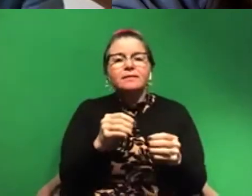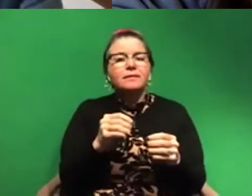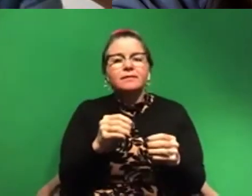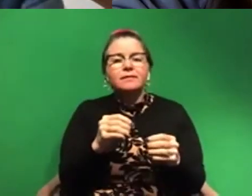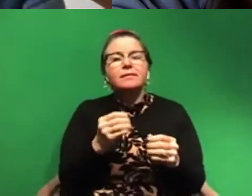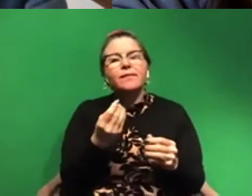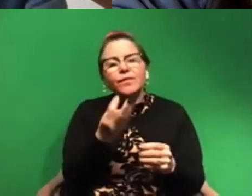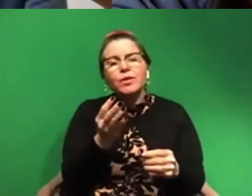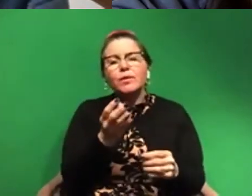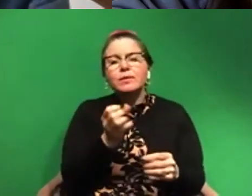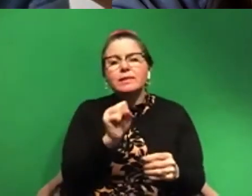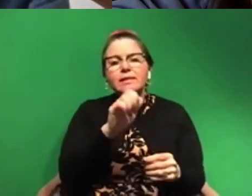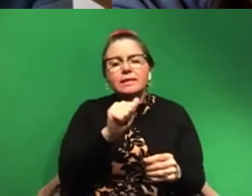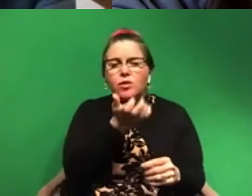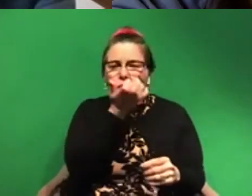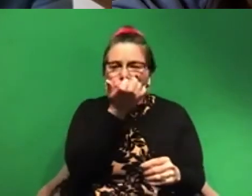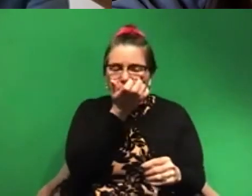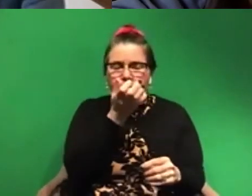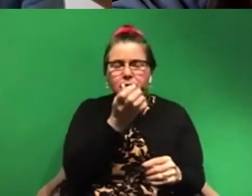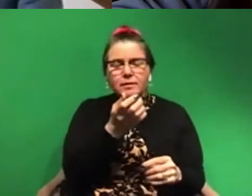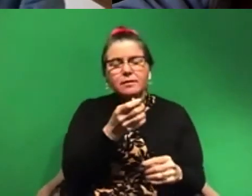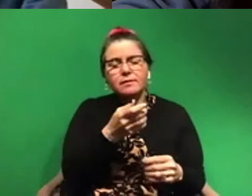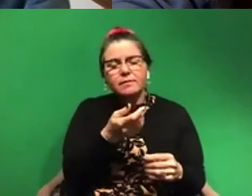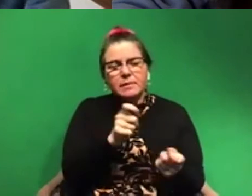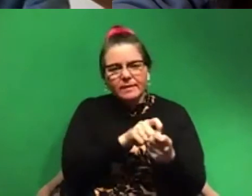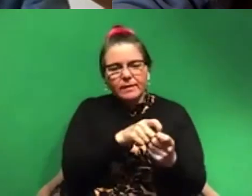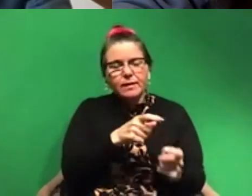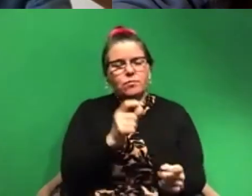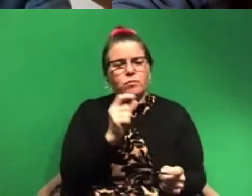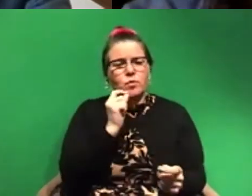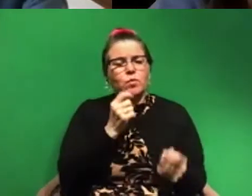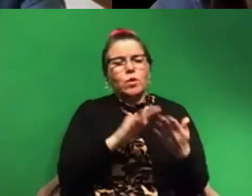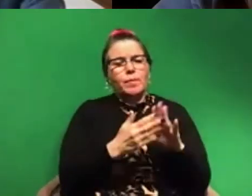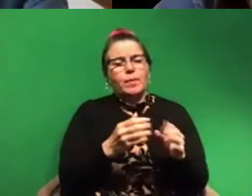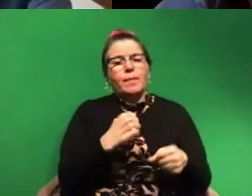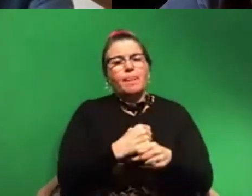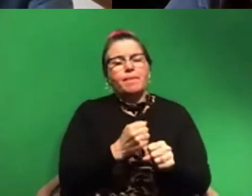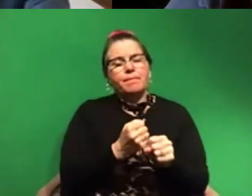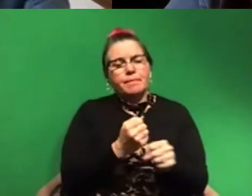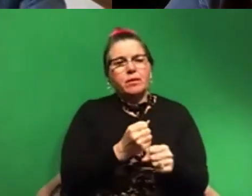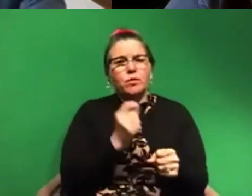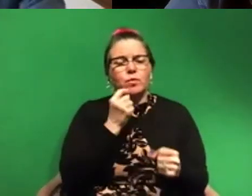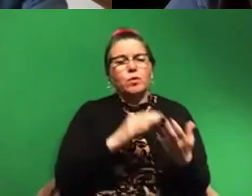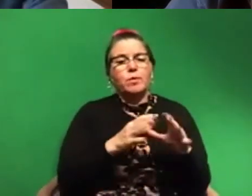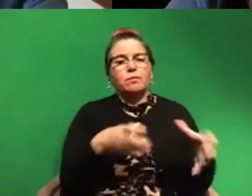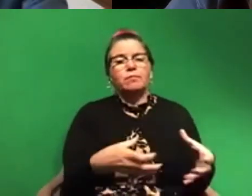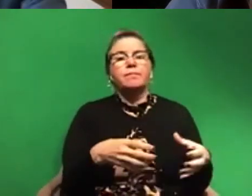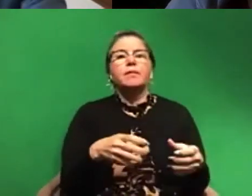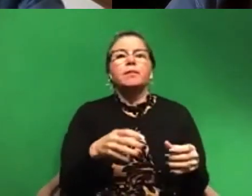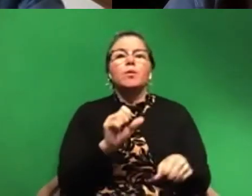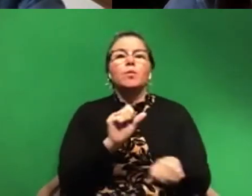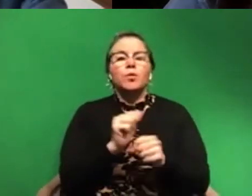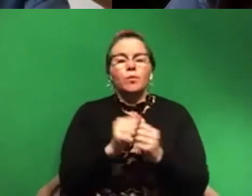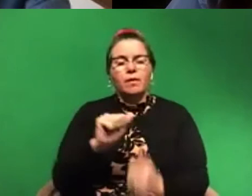in particular and sea grasses are really cool community. They, they produce a really cool community, but we also work, um, extensively with algae.